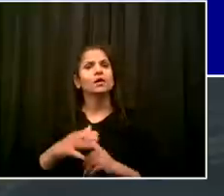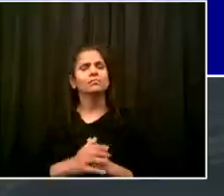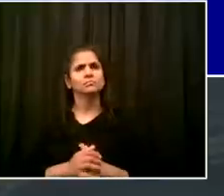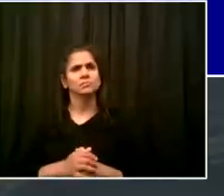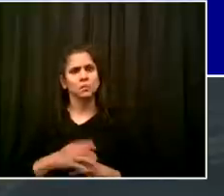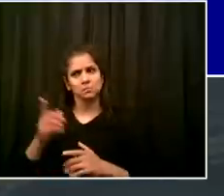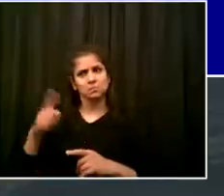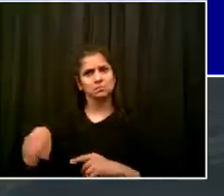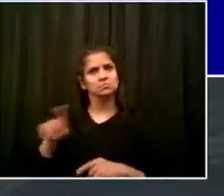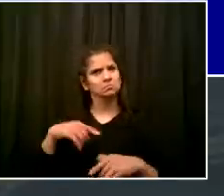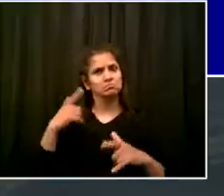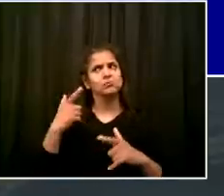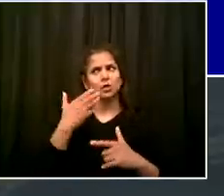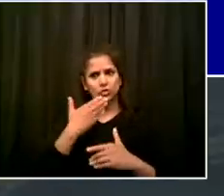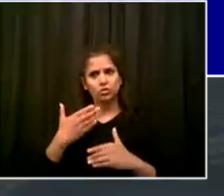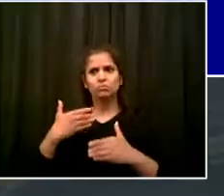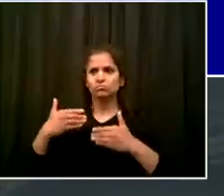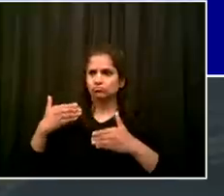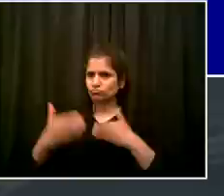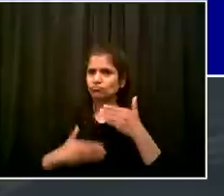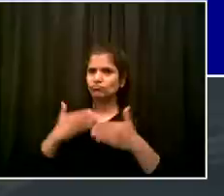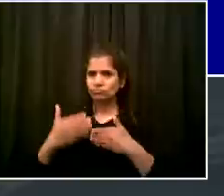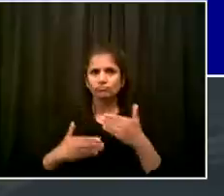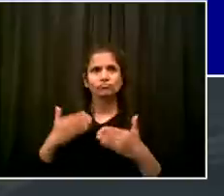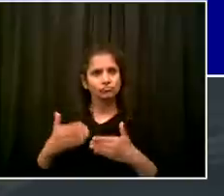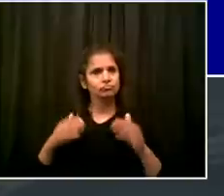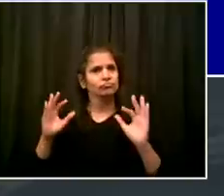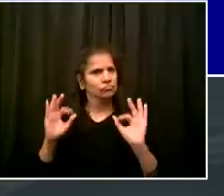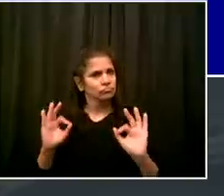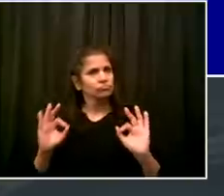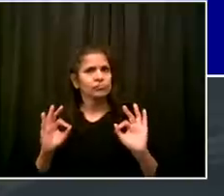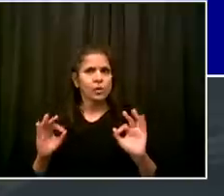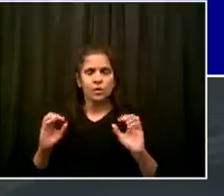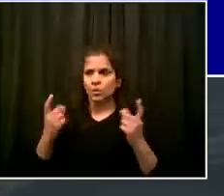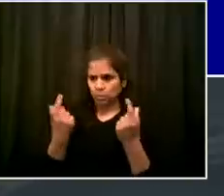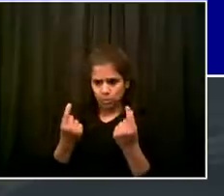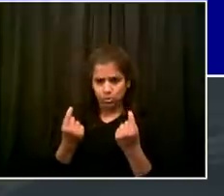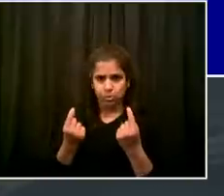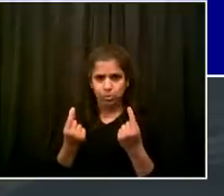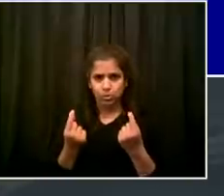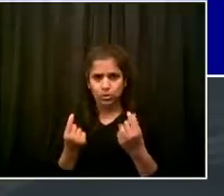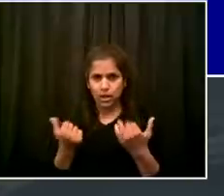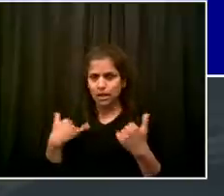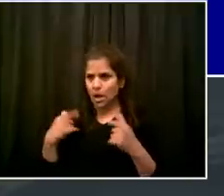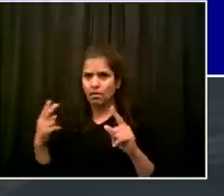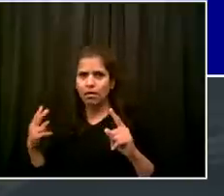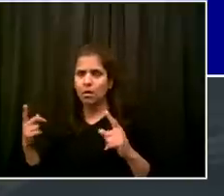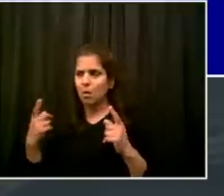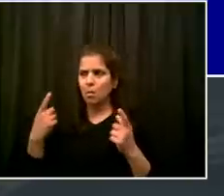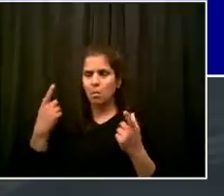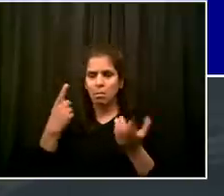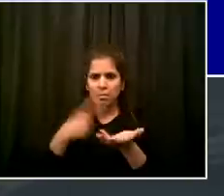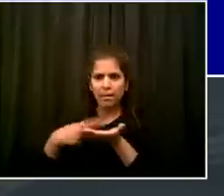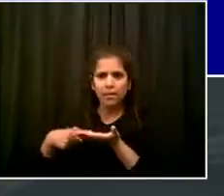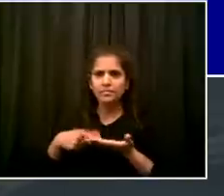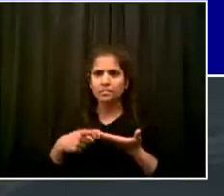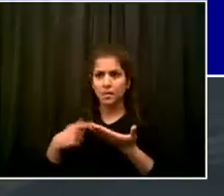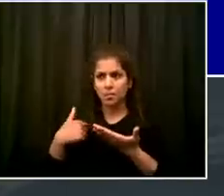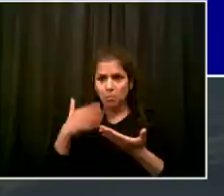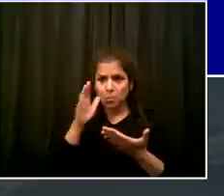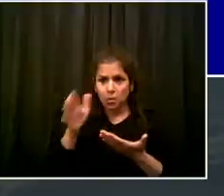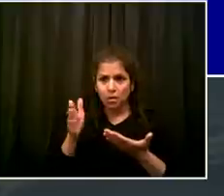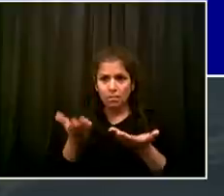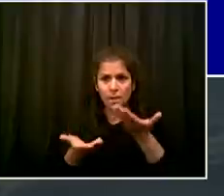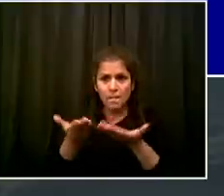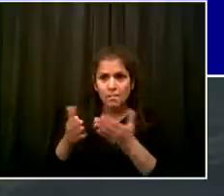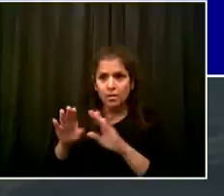using it to prepare for the steps we'll take in June. And what we're looking for as we make our final decisions on restart and